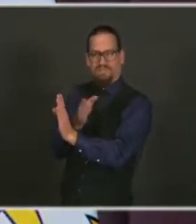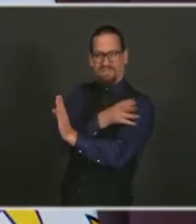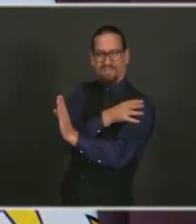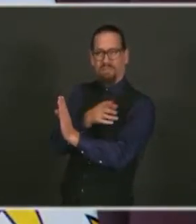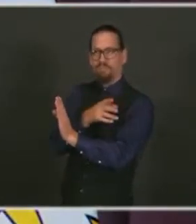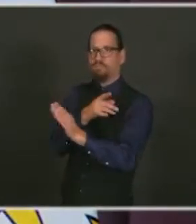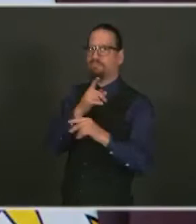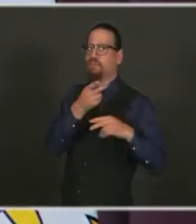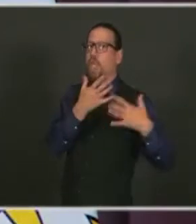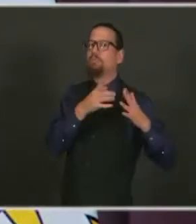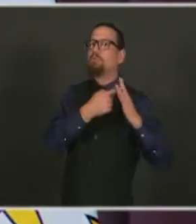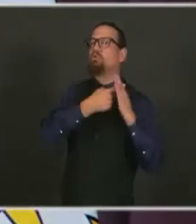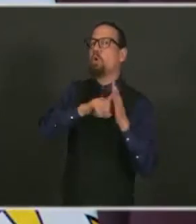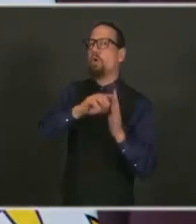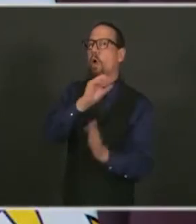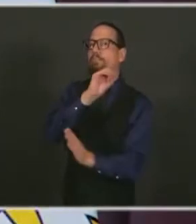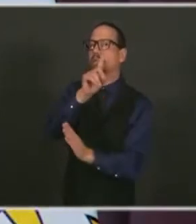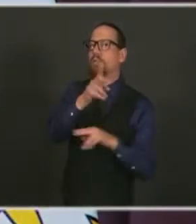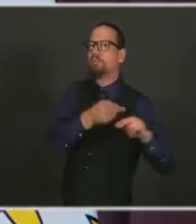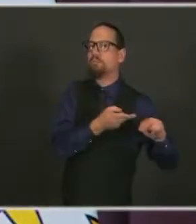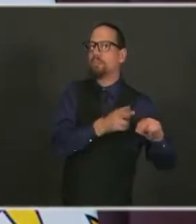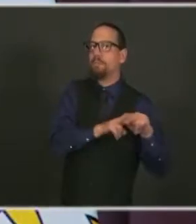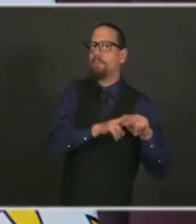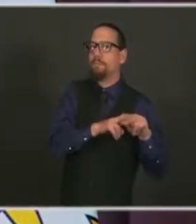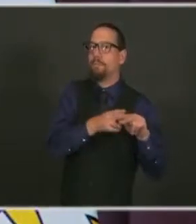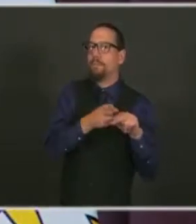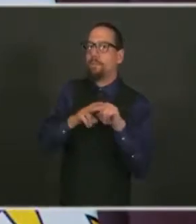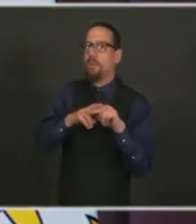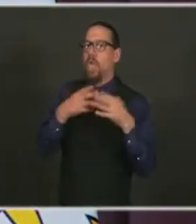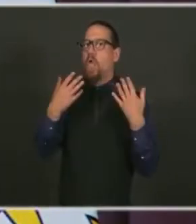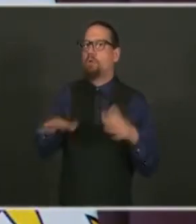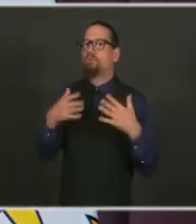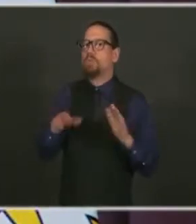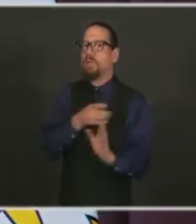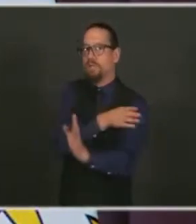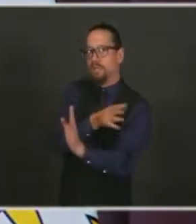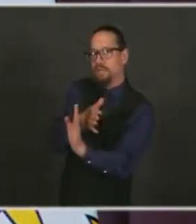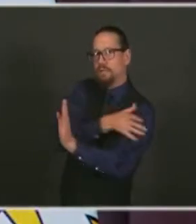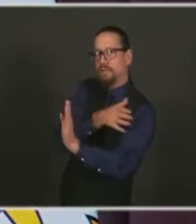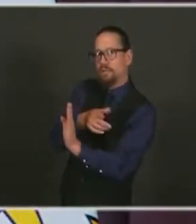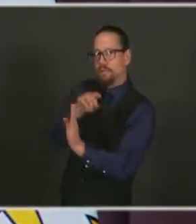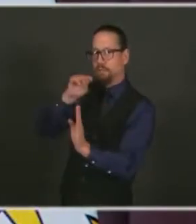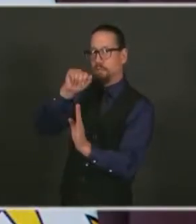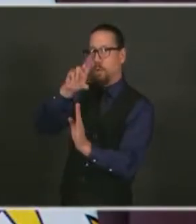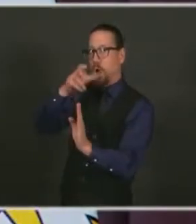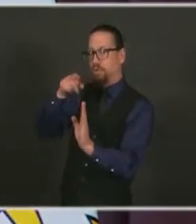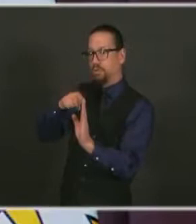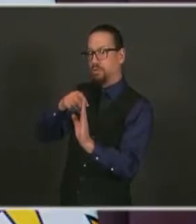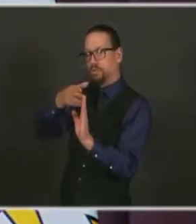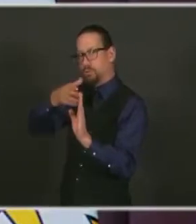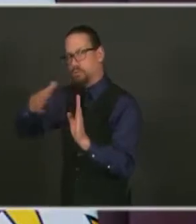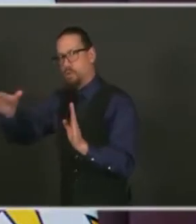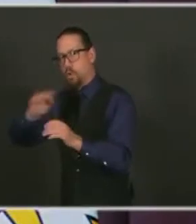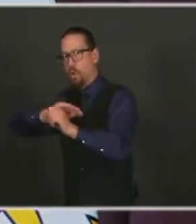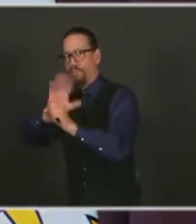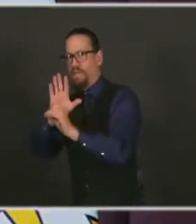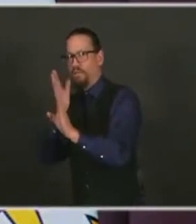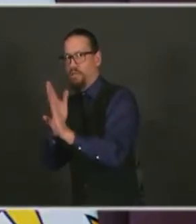are probably contributing to the increase are polysubstance use, using more than one type of drug,